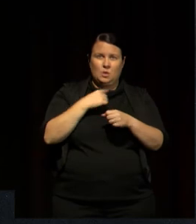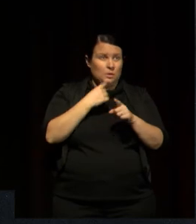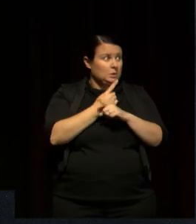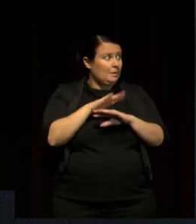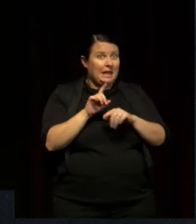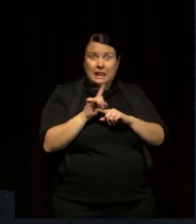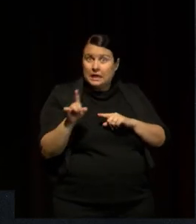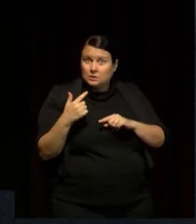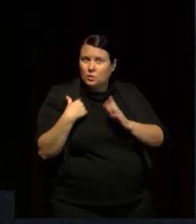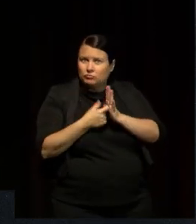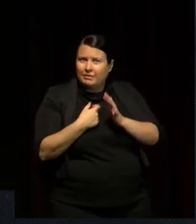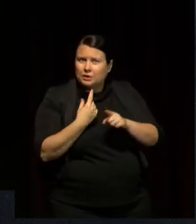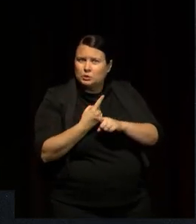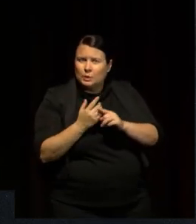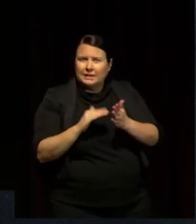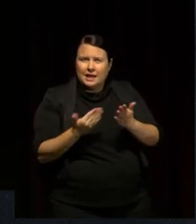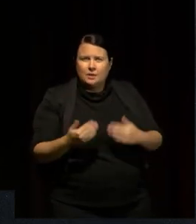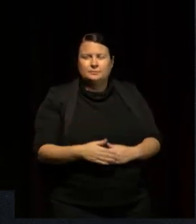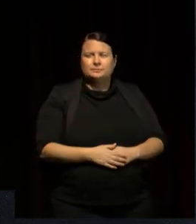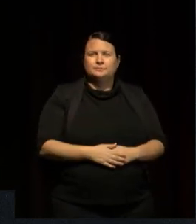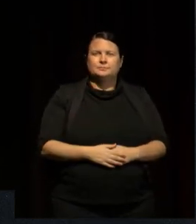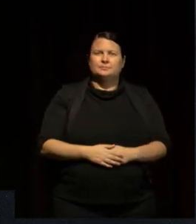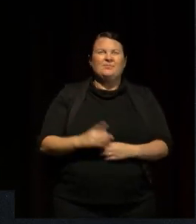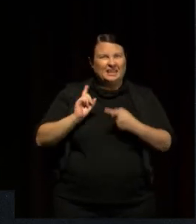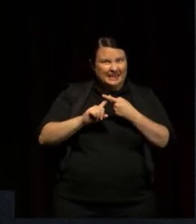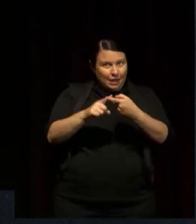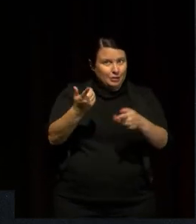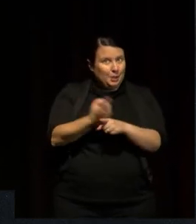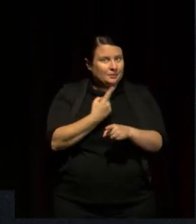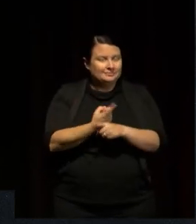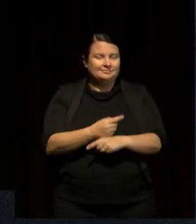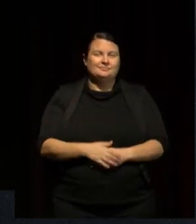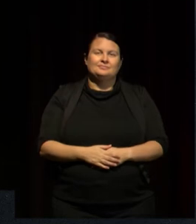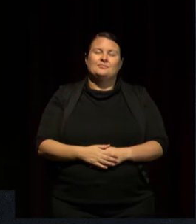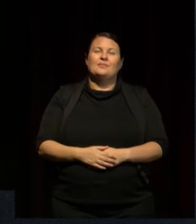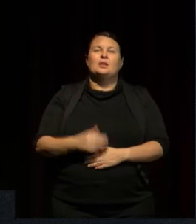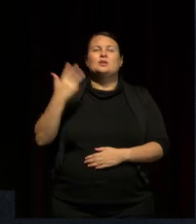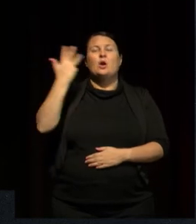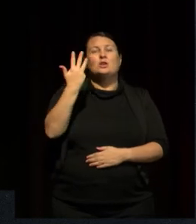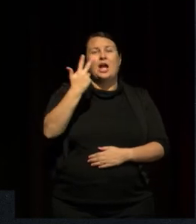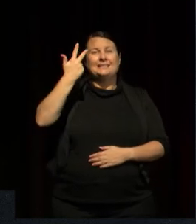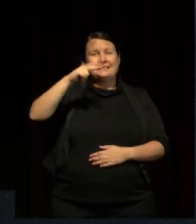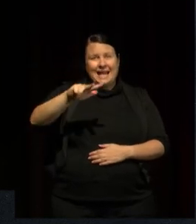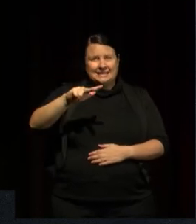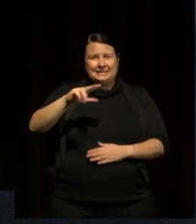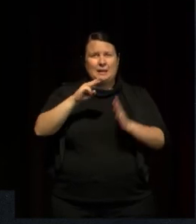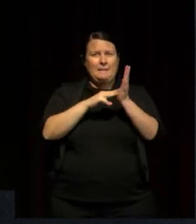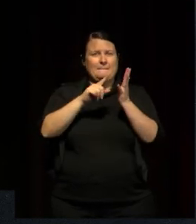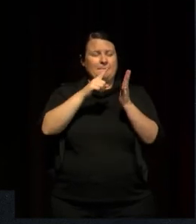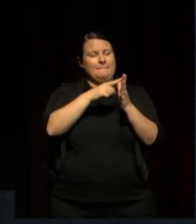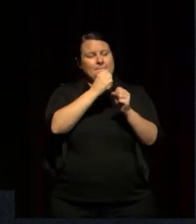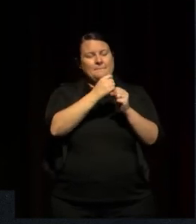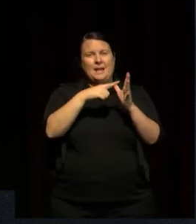if I refer to things now? Carry on. So the 1980s, as I said, Magabella Books,